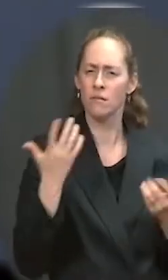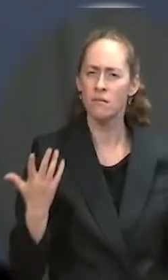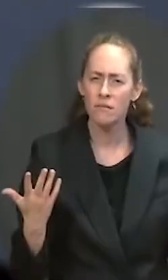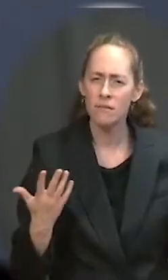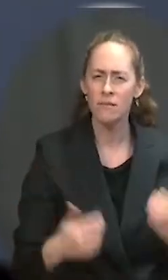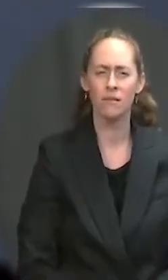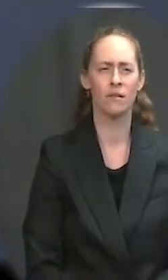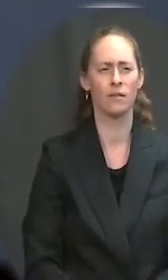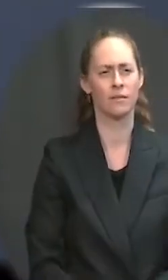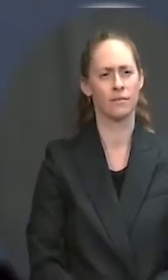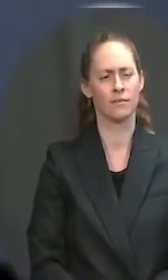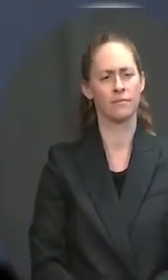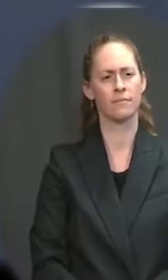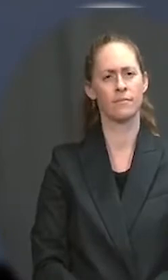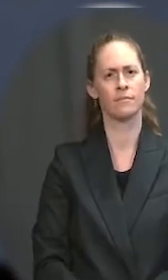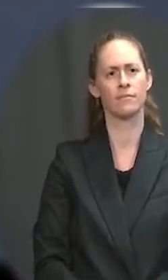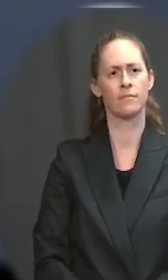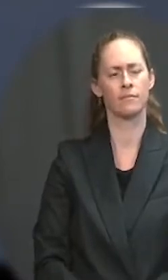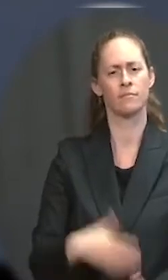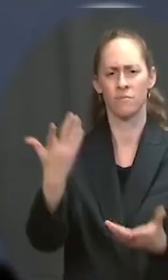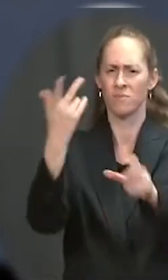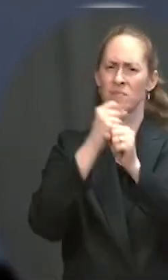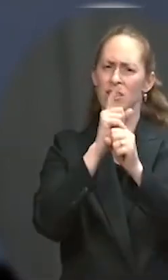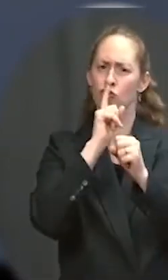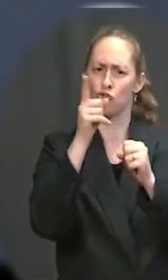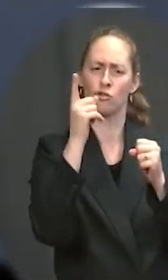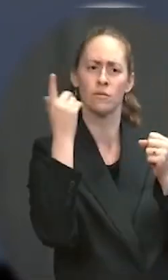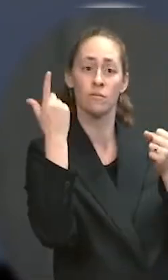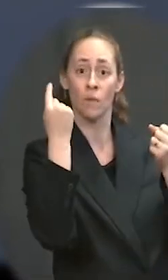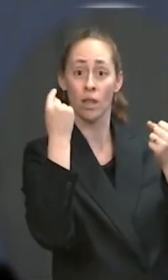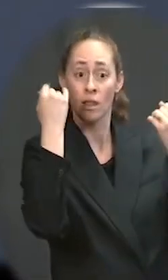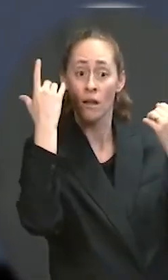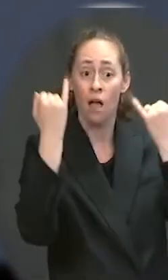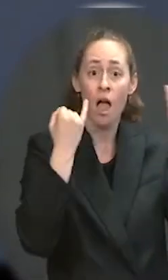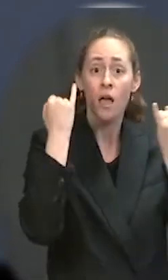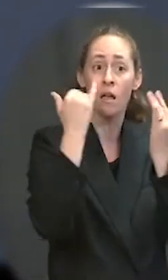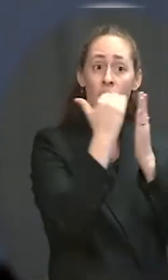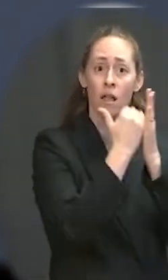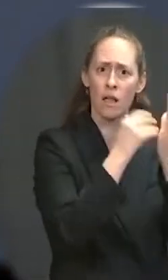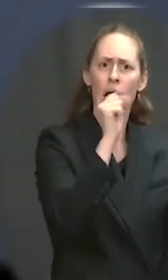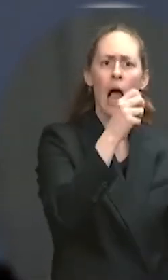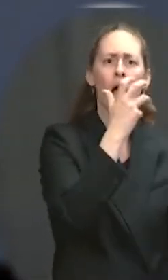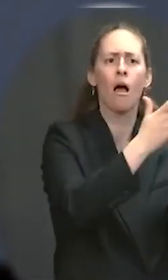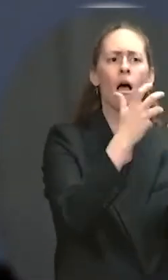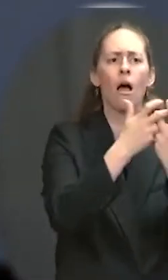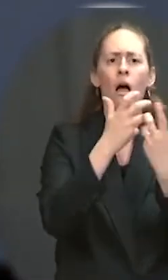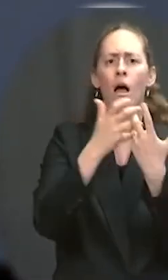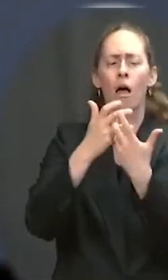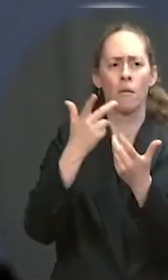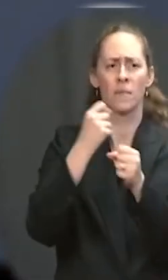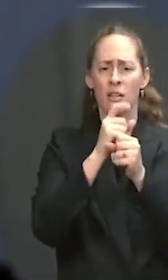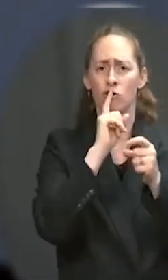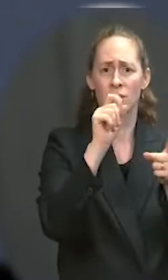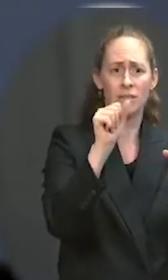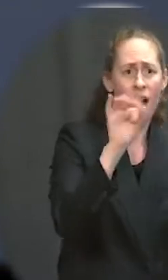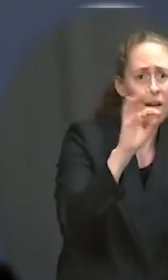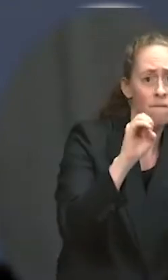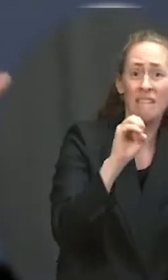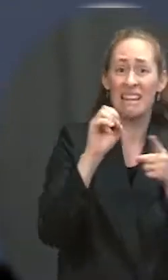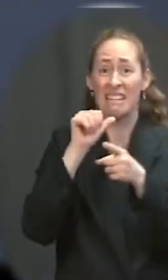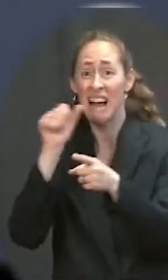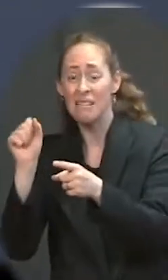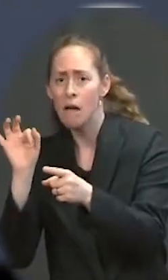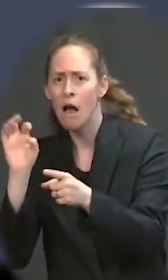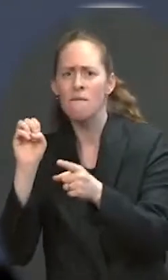the recommendations are feasible to implement and that they adequately address the safety and well-being of individuals the guidance is aimed to protect. And